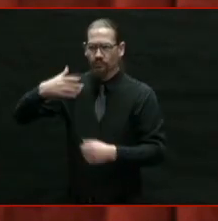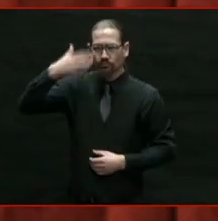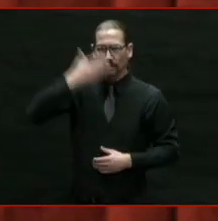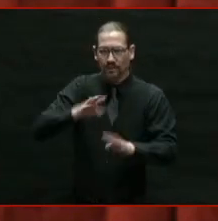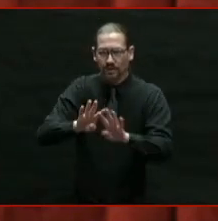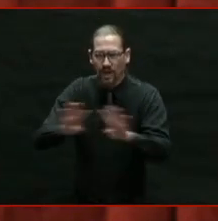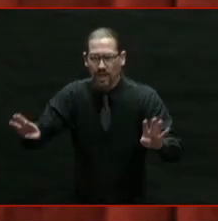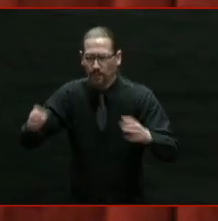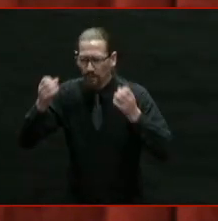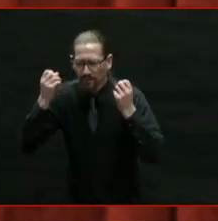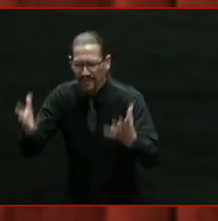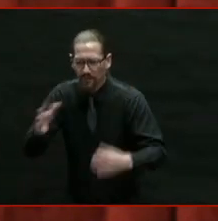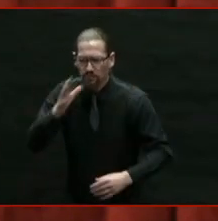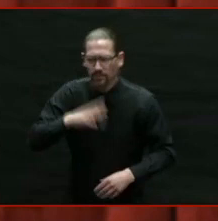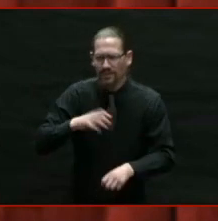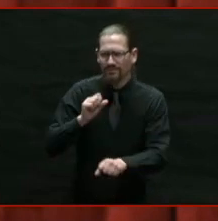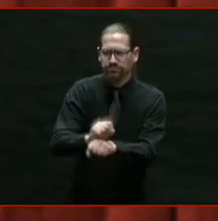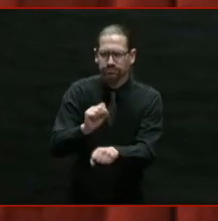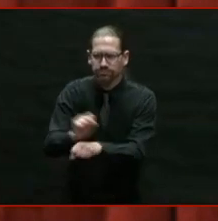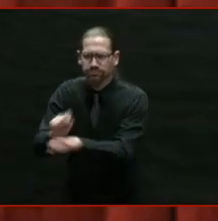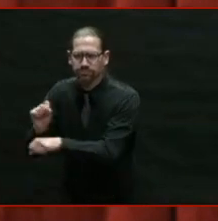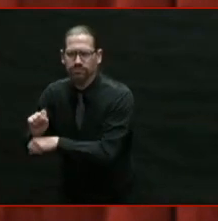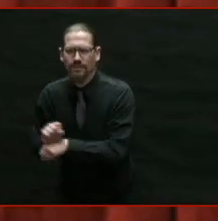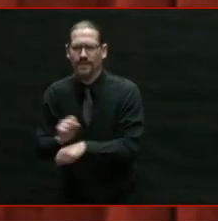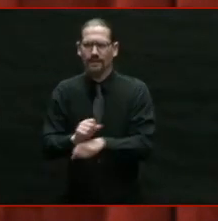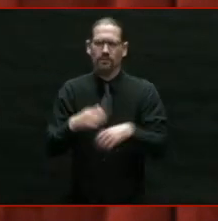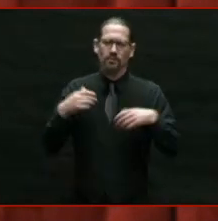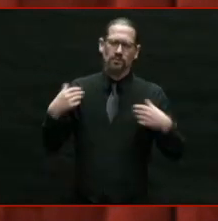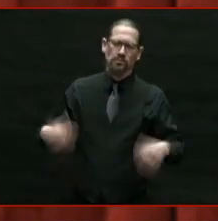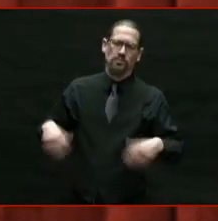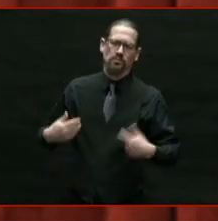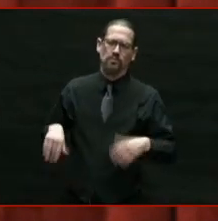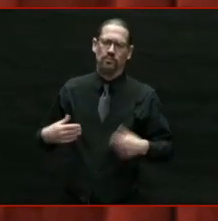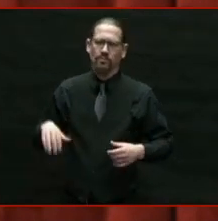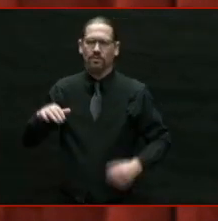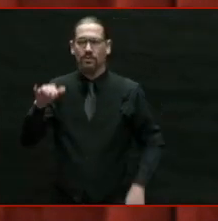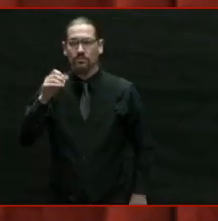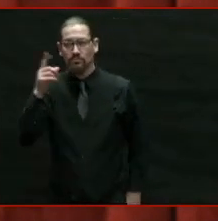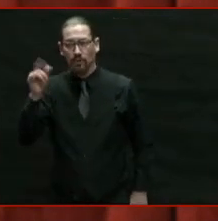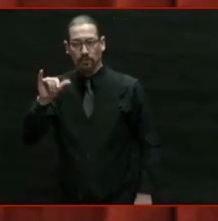moms have borne the load at home.